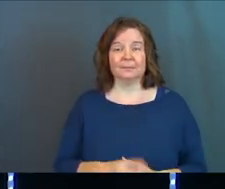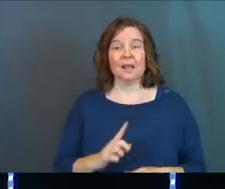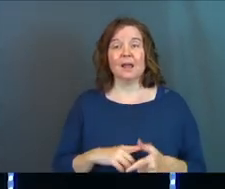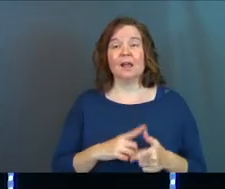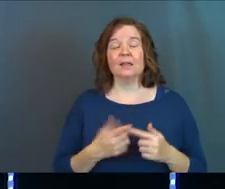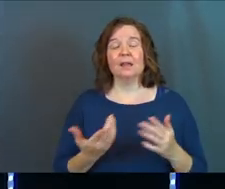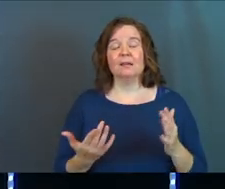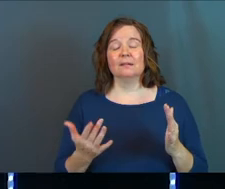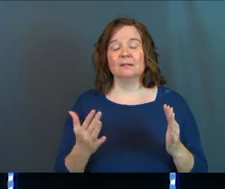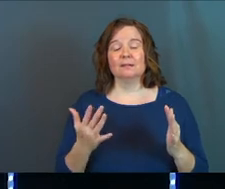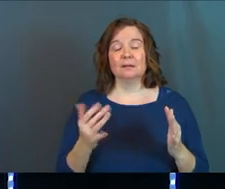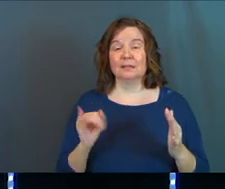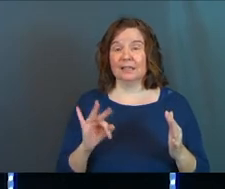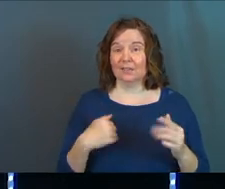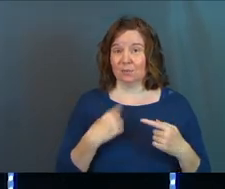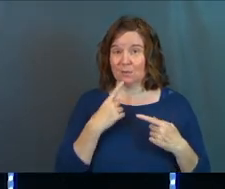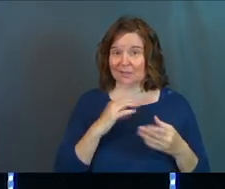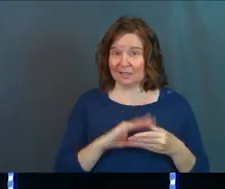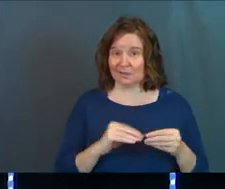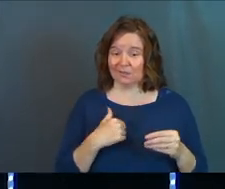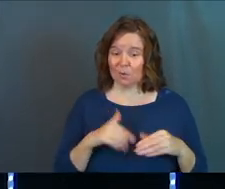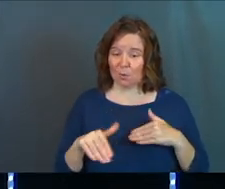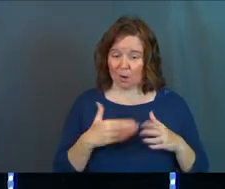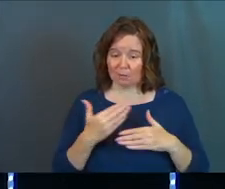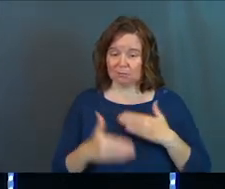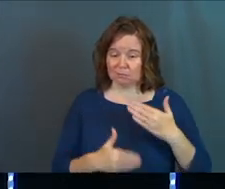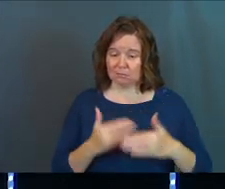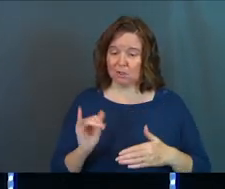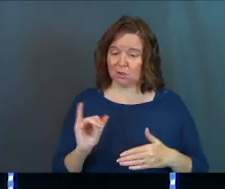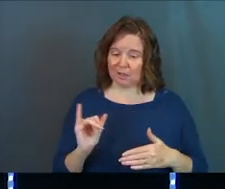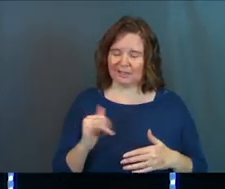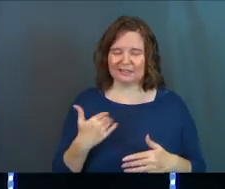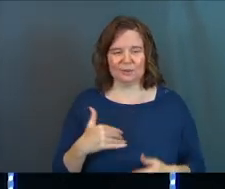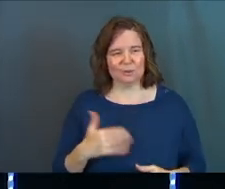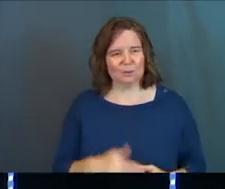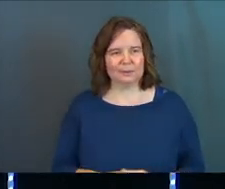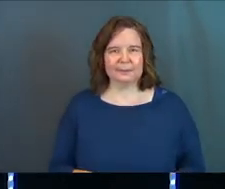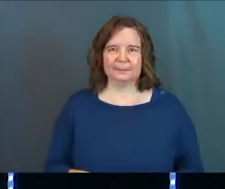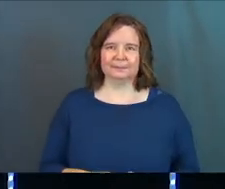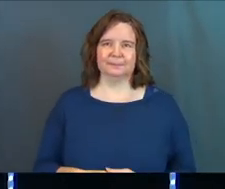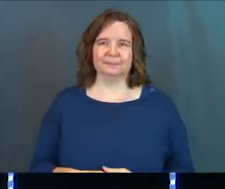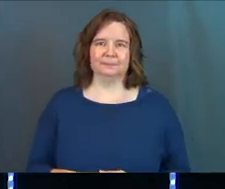And again, if we're telling these stories, if we're walking through this and you're like, gosh,